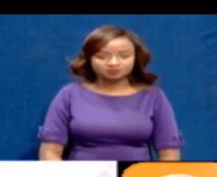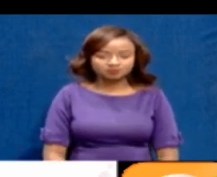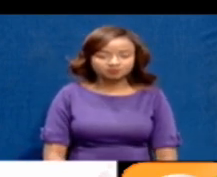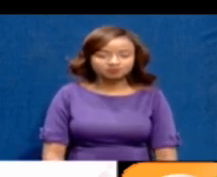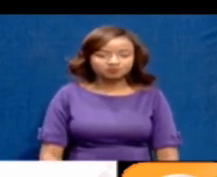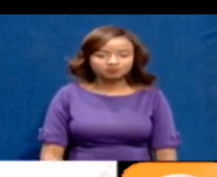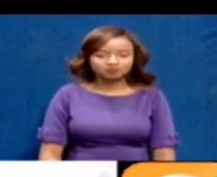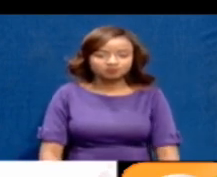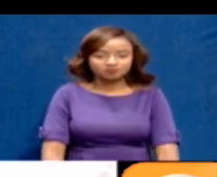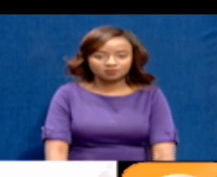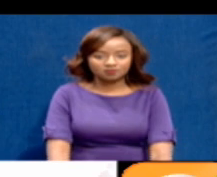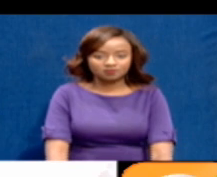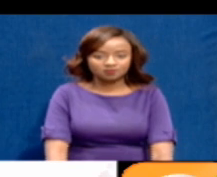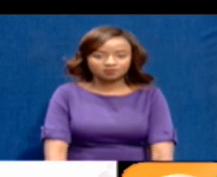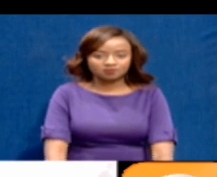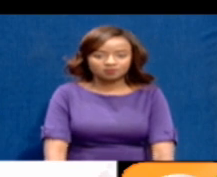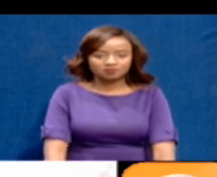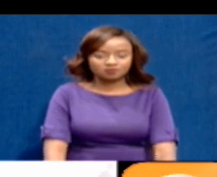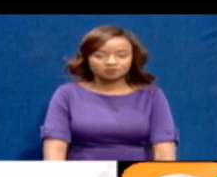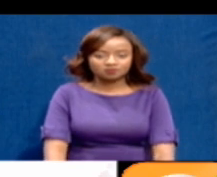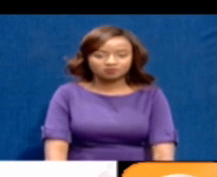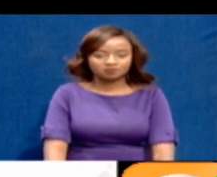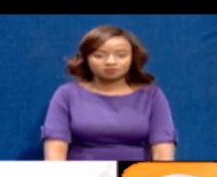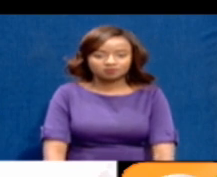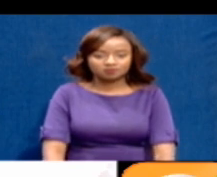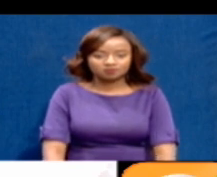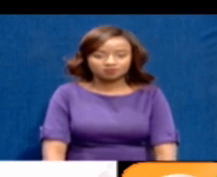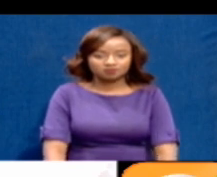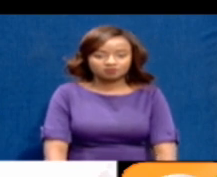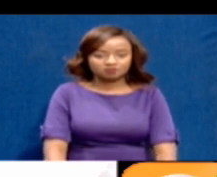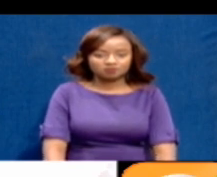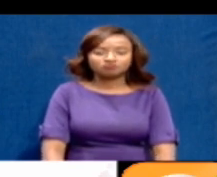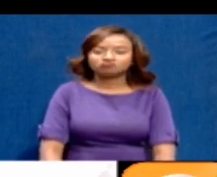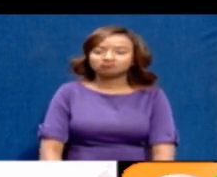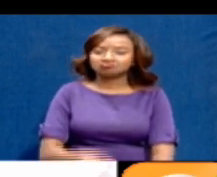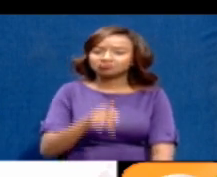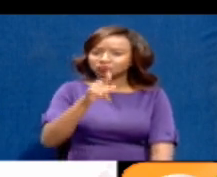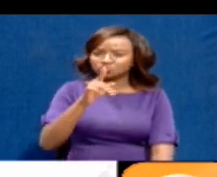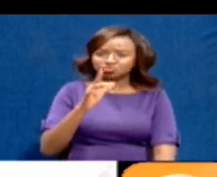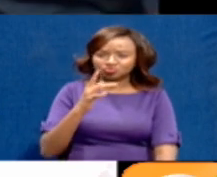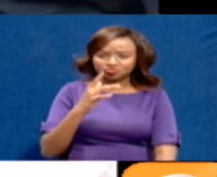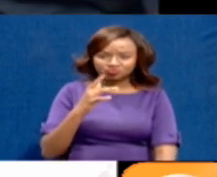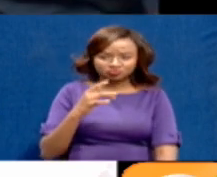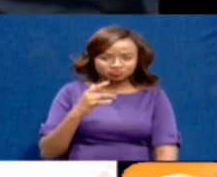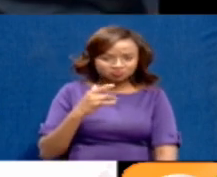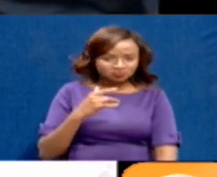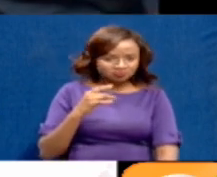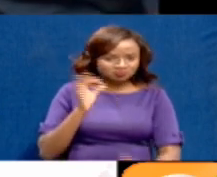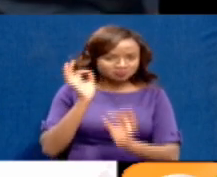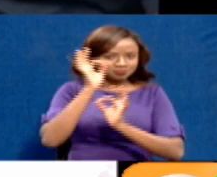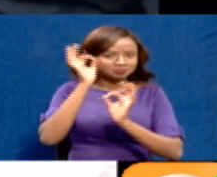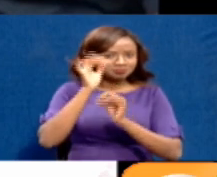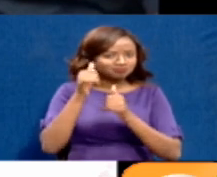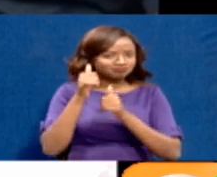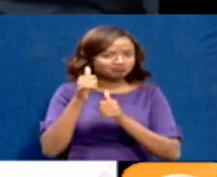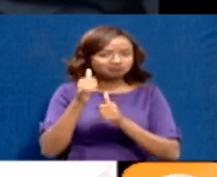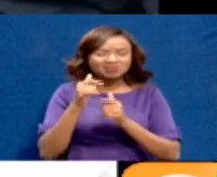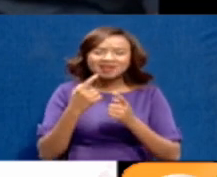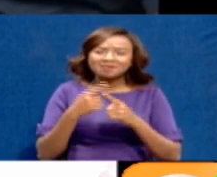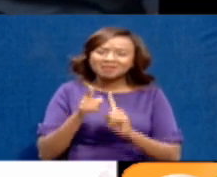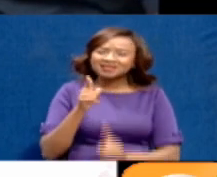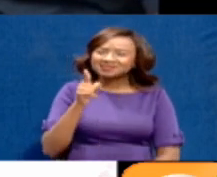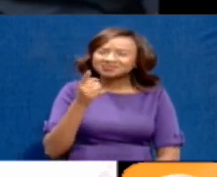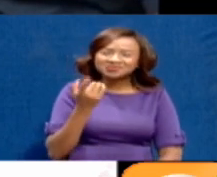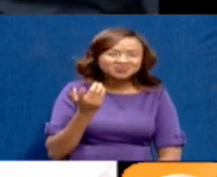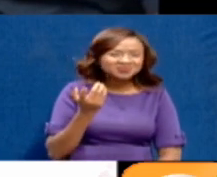we are tracing them through our contact tracing program. You sound very optimistic, but you're mentioning very low numbers, Governor. ask